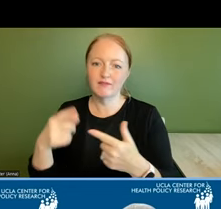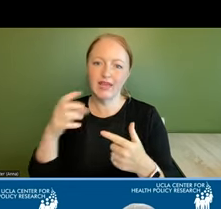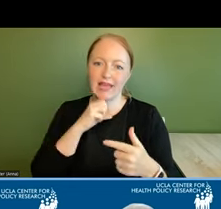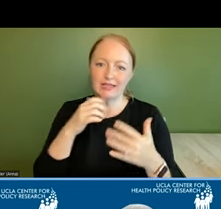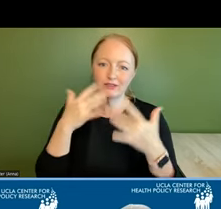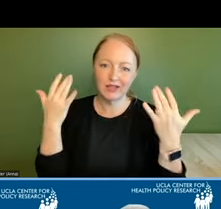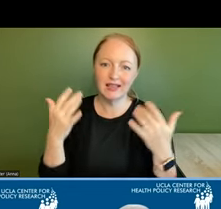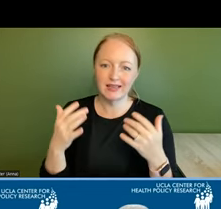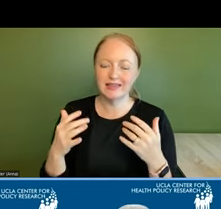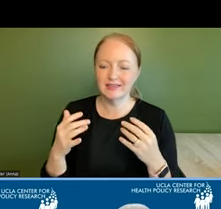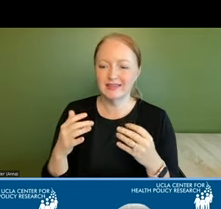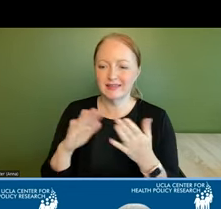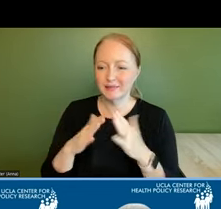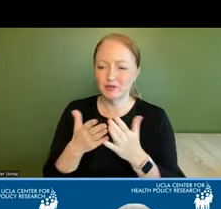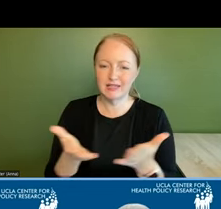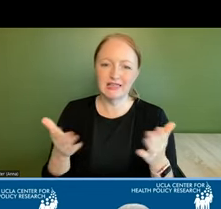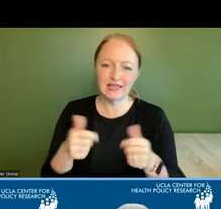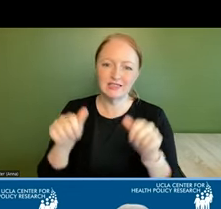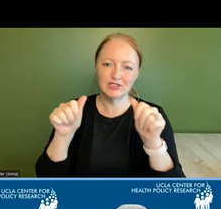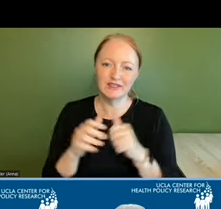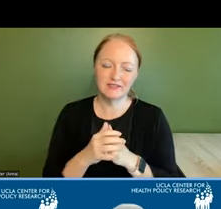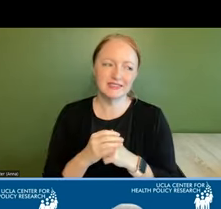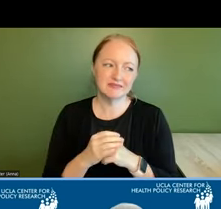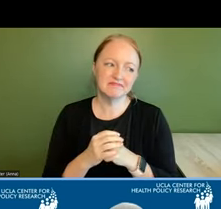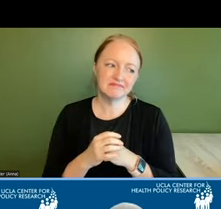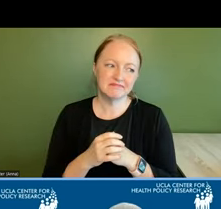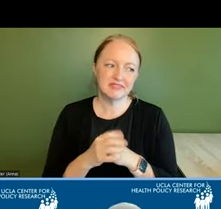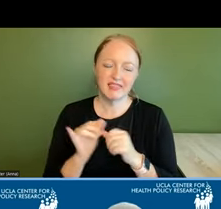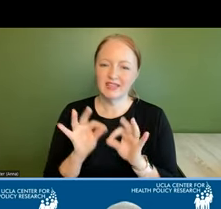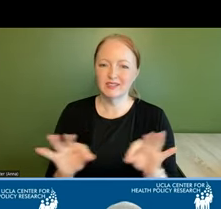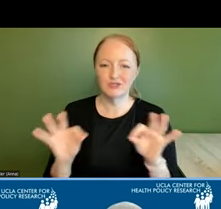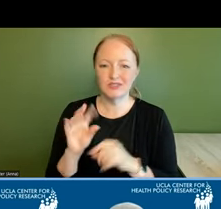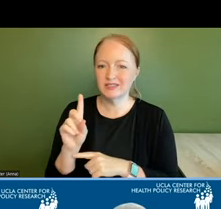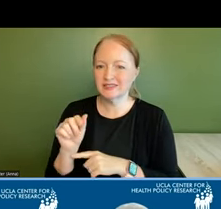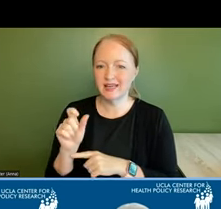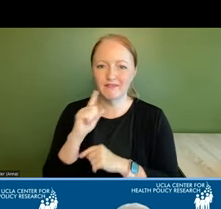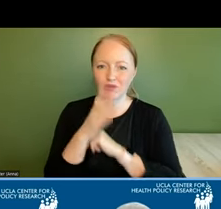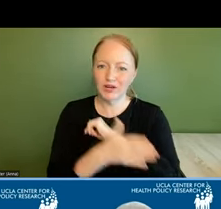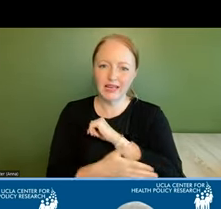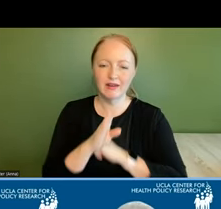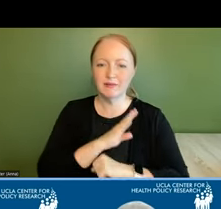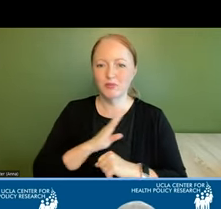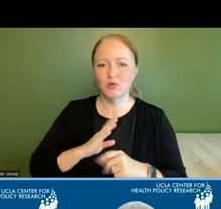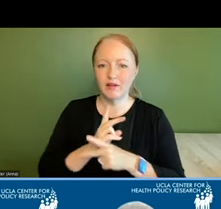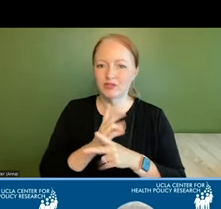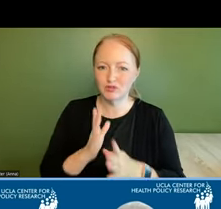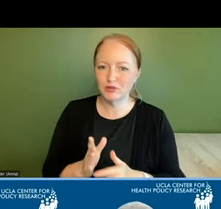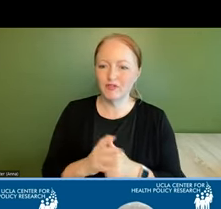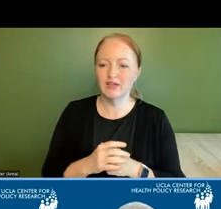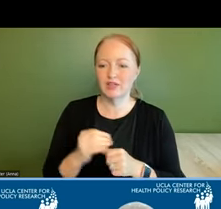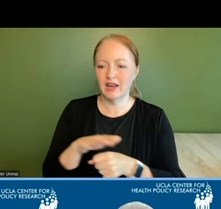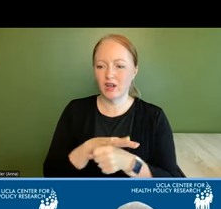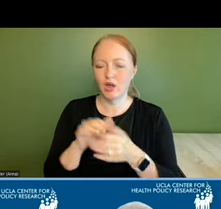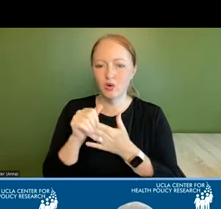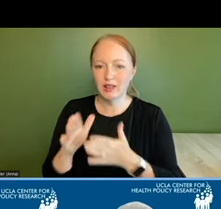um community initiatives i think that's such critical data for county boards of supervisors and local